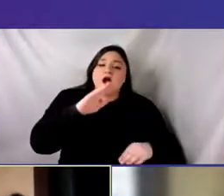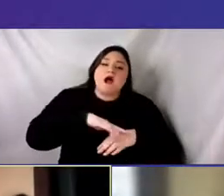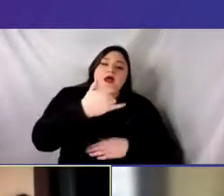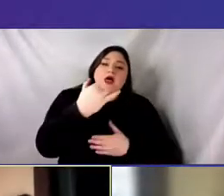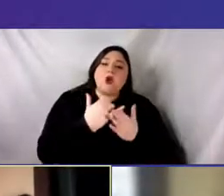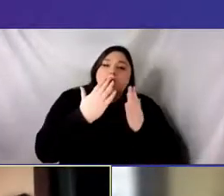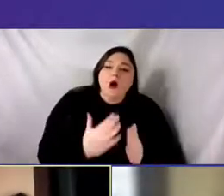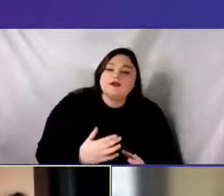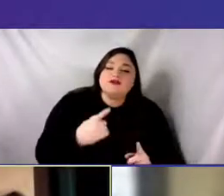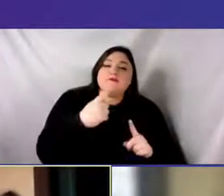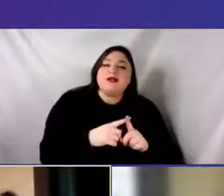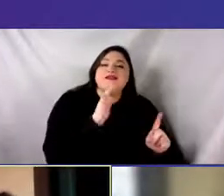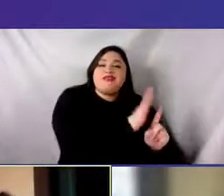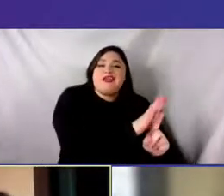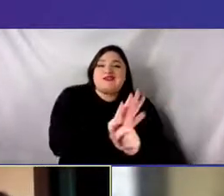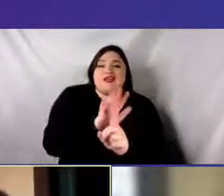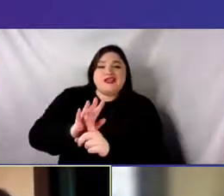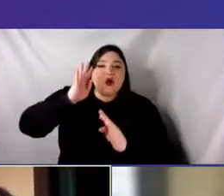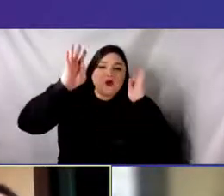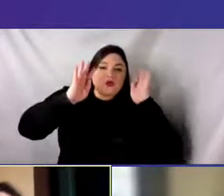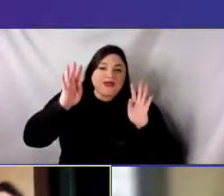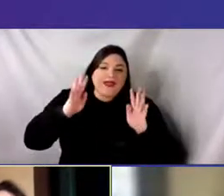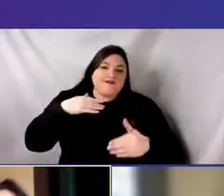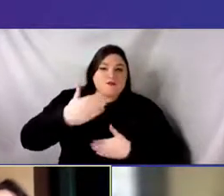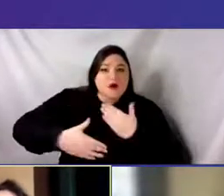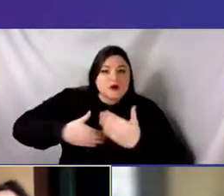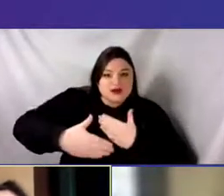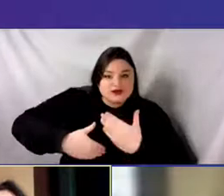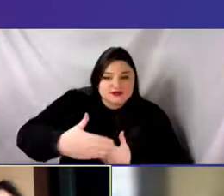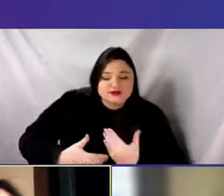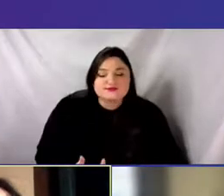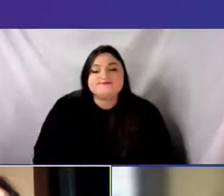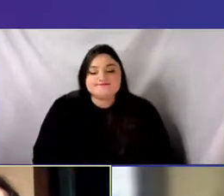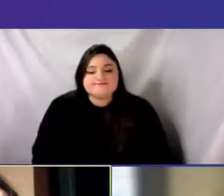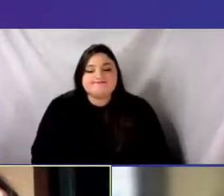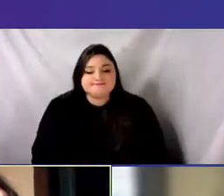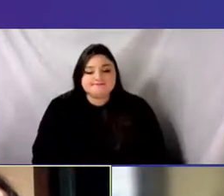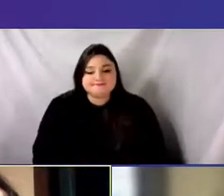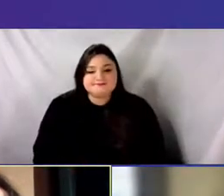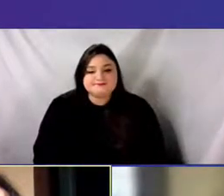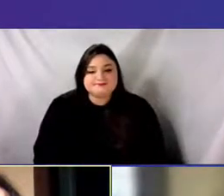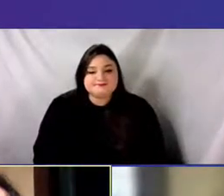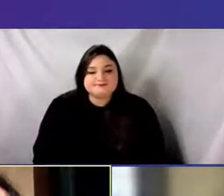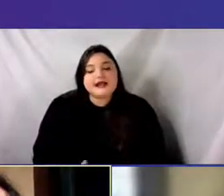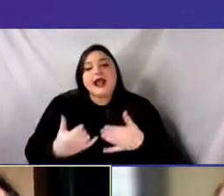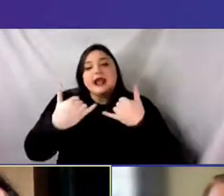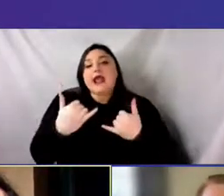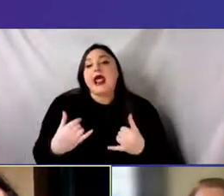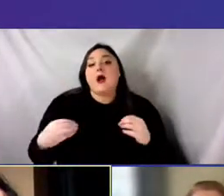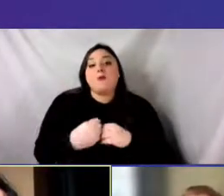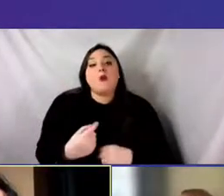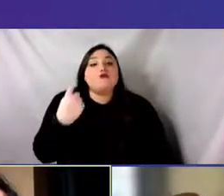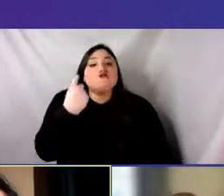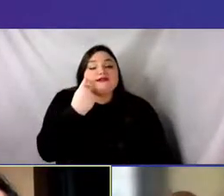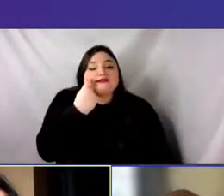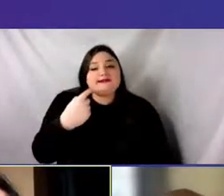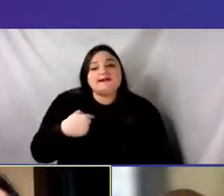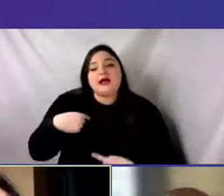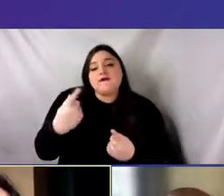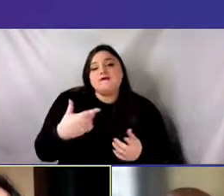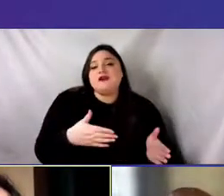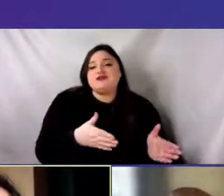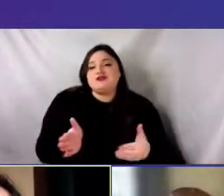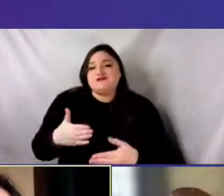Um, and most recently, uh, I've been shifting, um, my